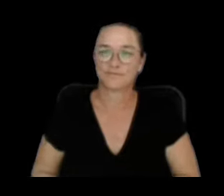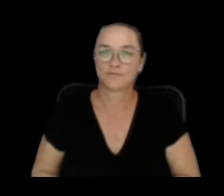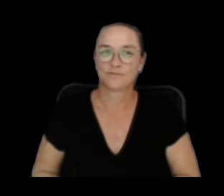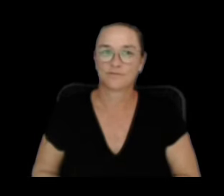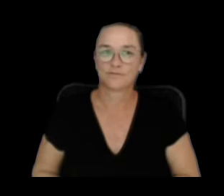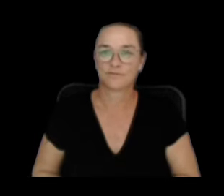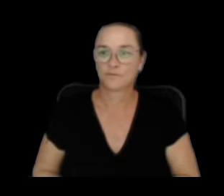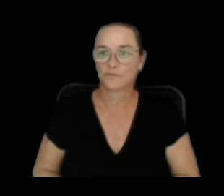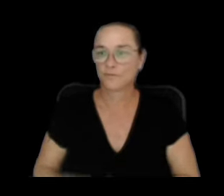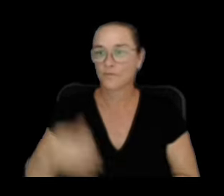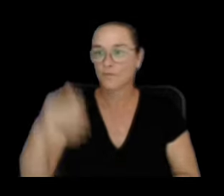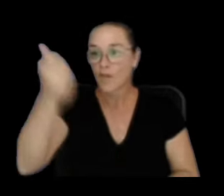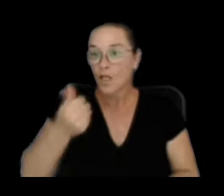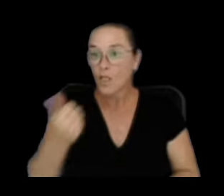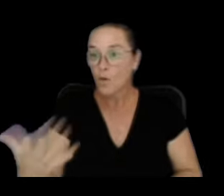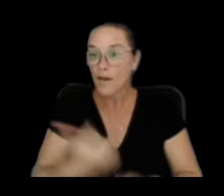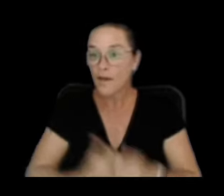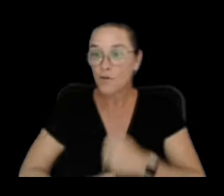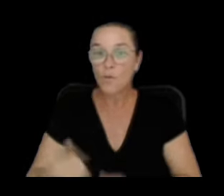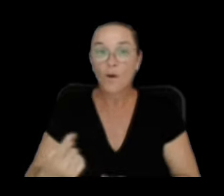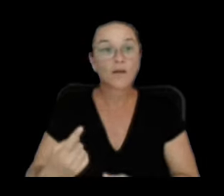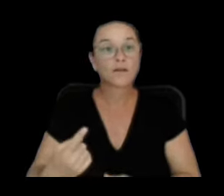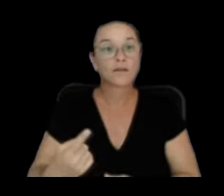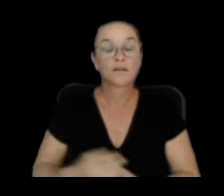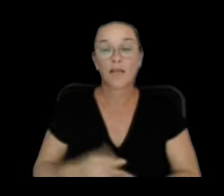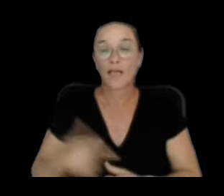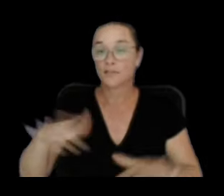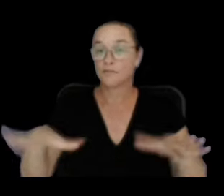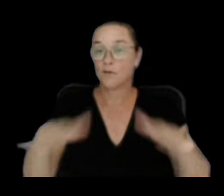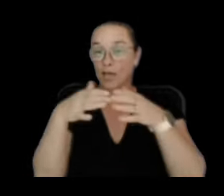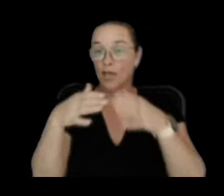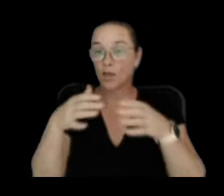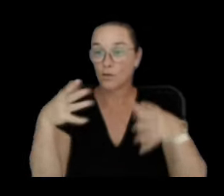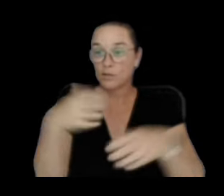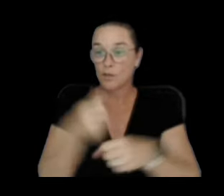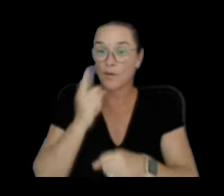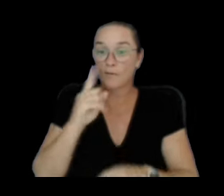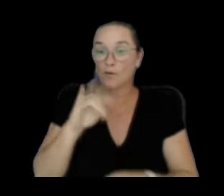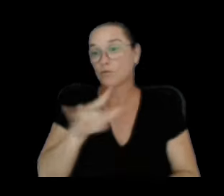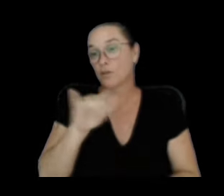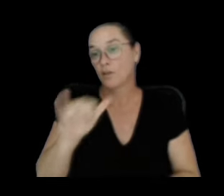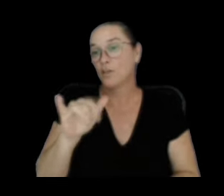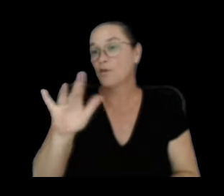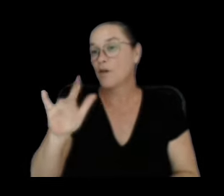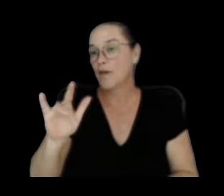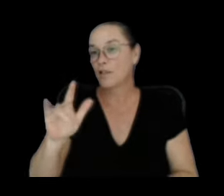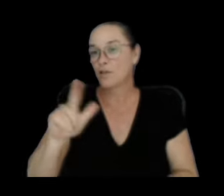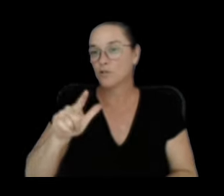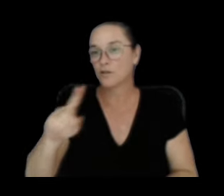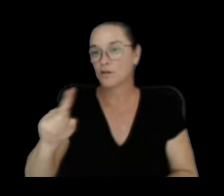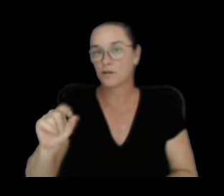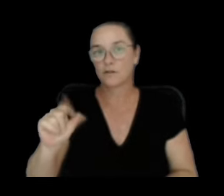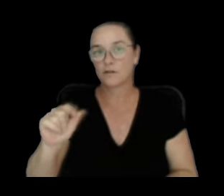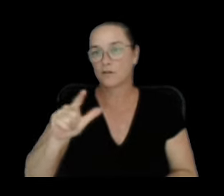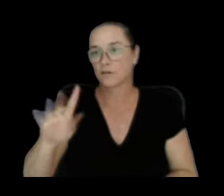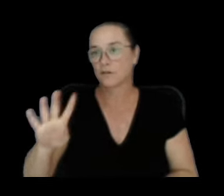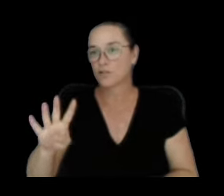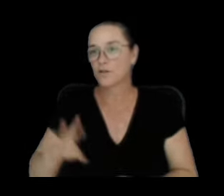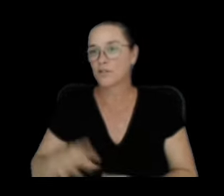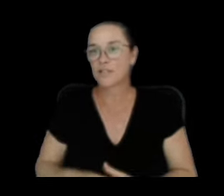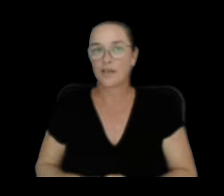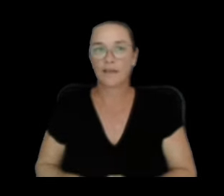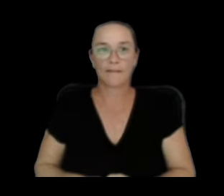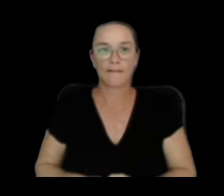Aloha, everyone. This is our Hawaiian Volcano summary for July 25th, 2024. Over the last four days, there's been an